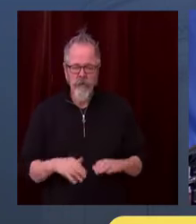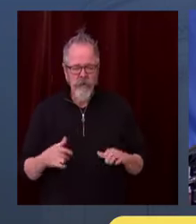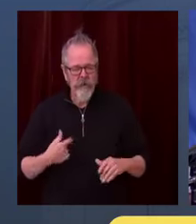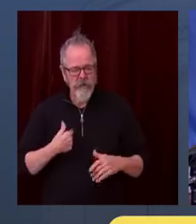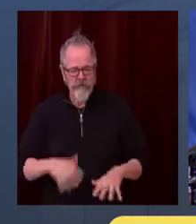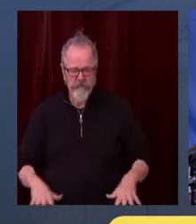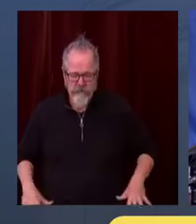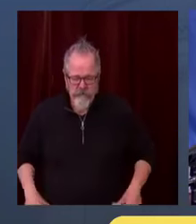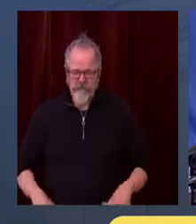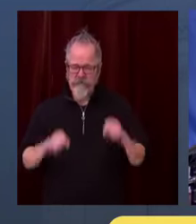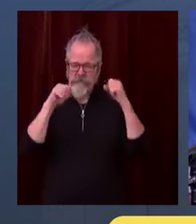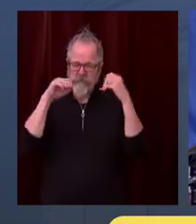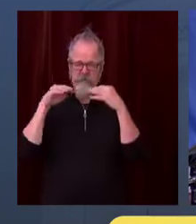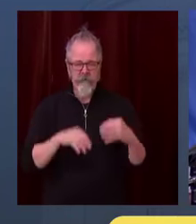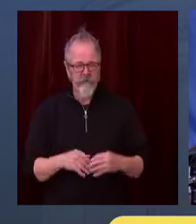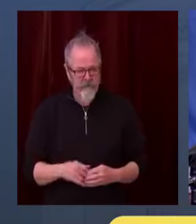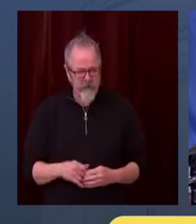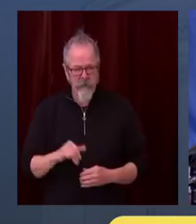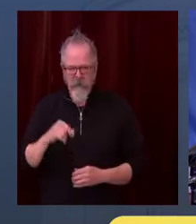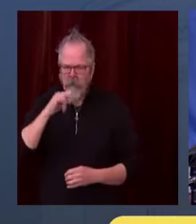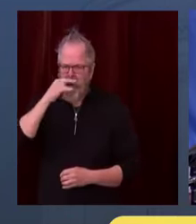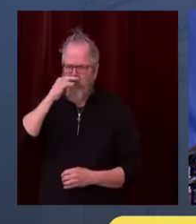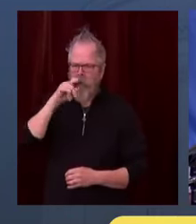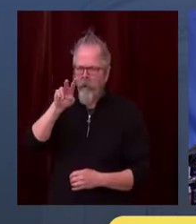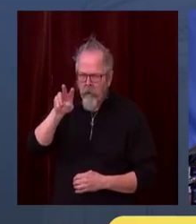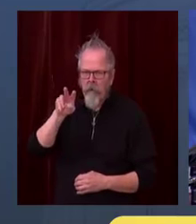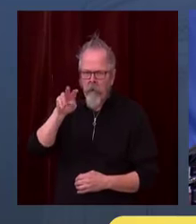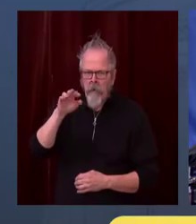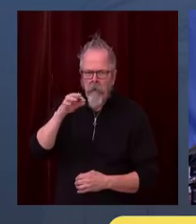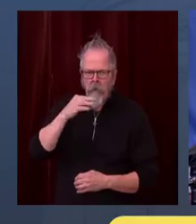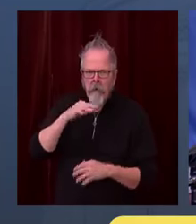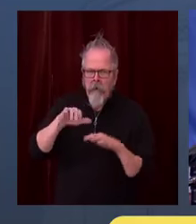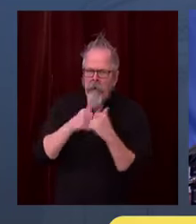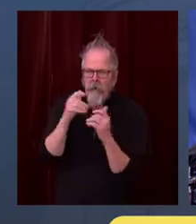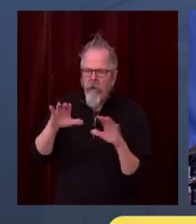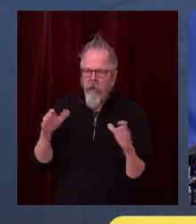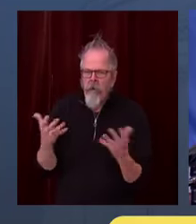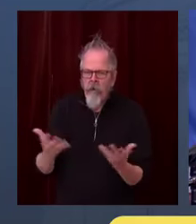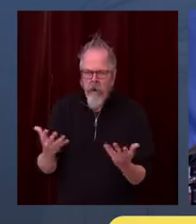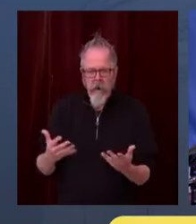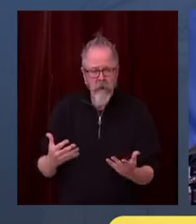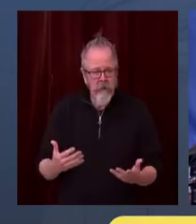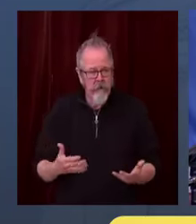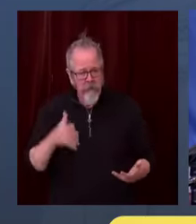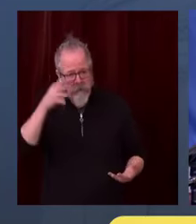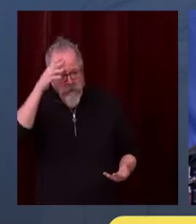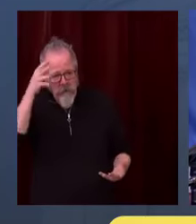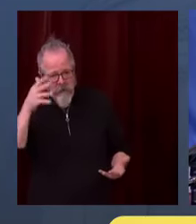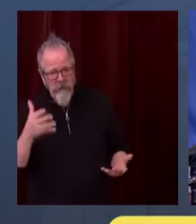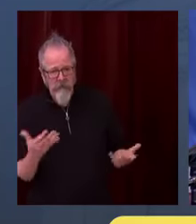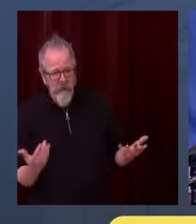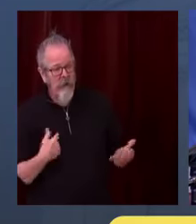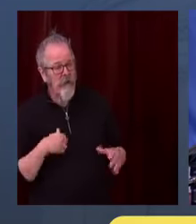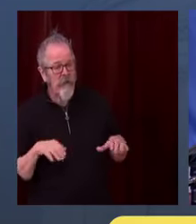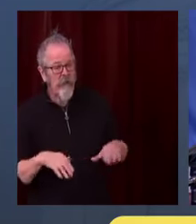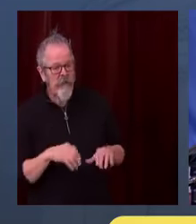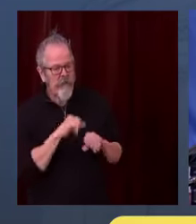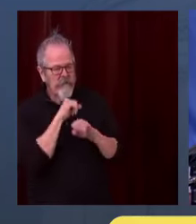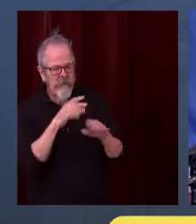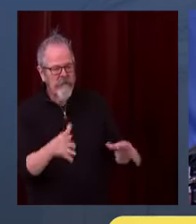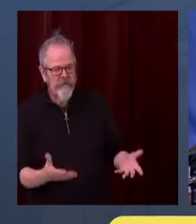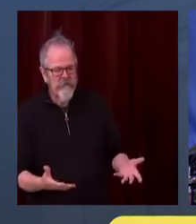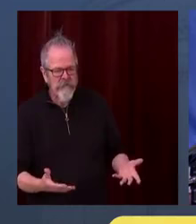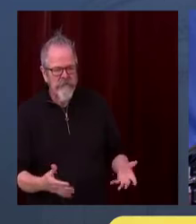nothing. I was asked to do nothing. Nobody asked me to storm the beaches of Normandy. Nobody asked me to